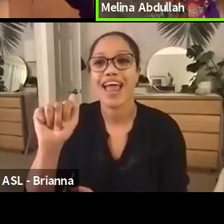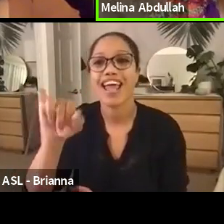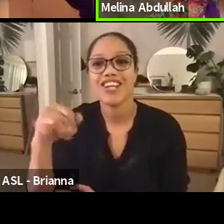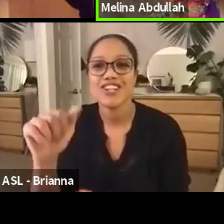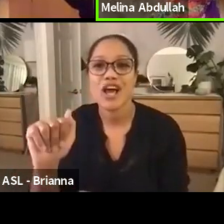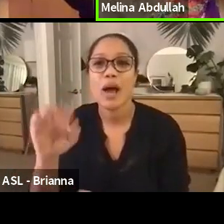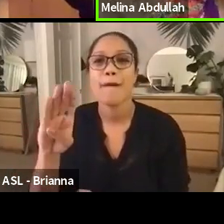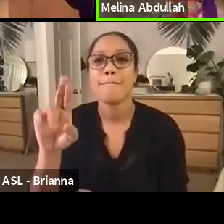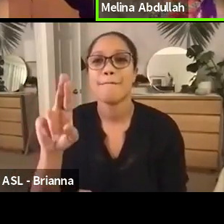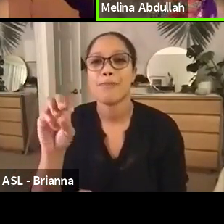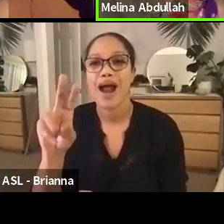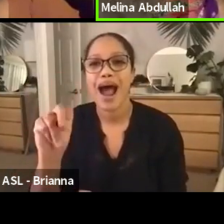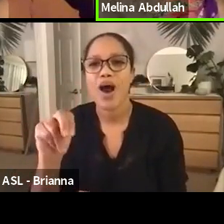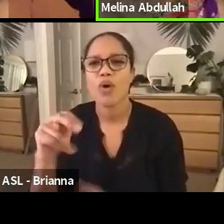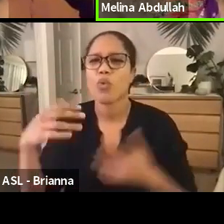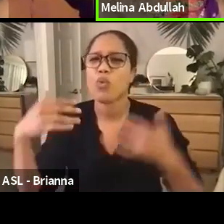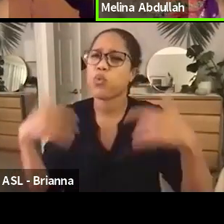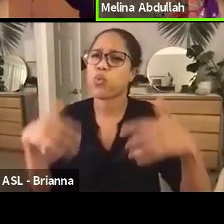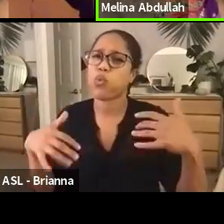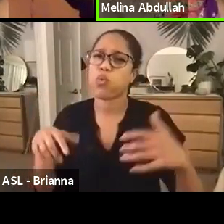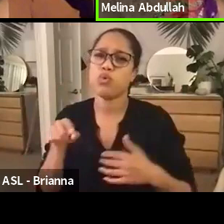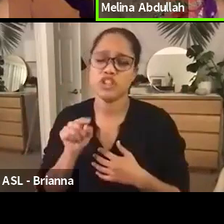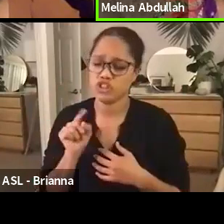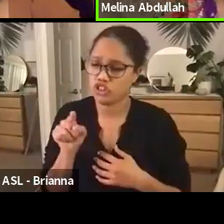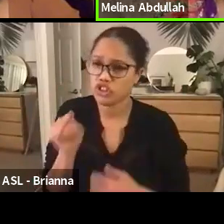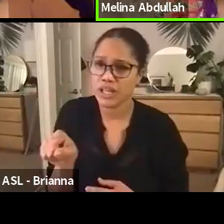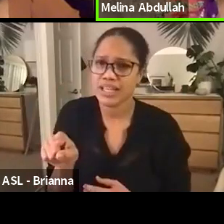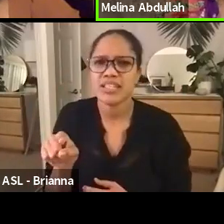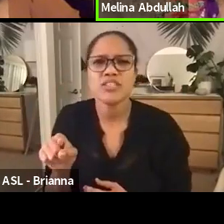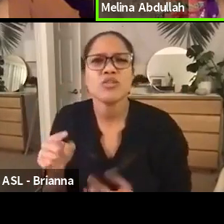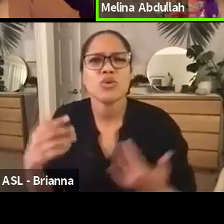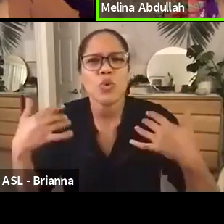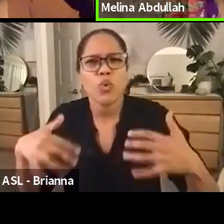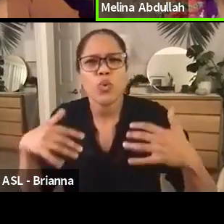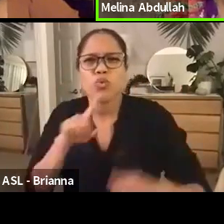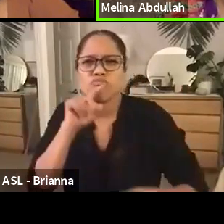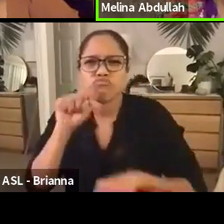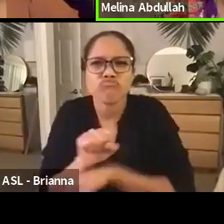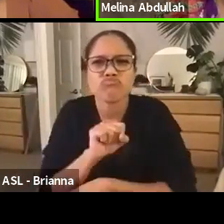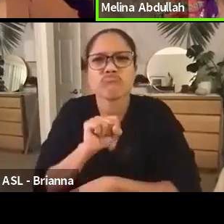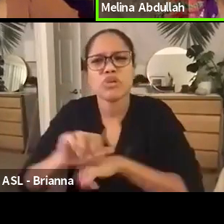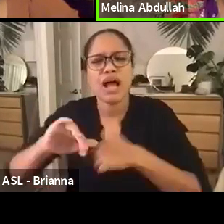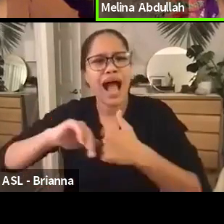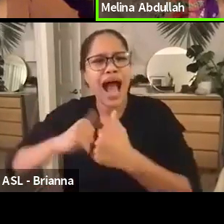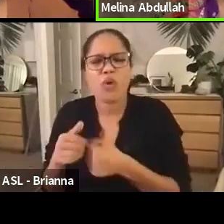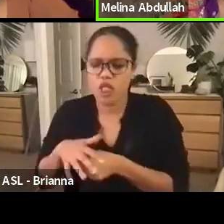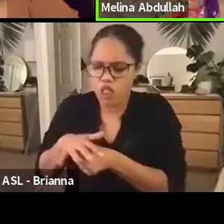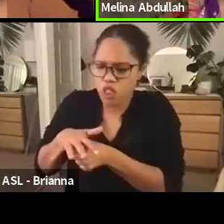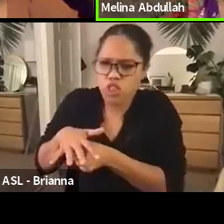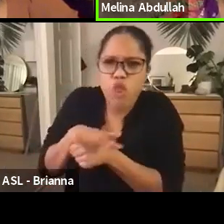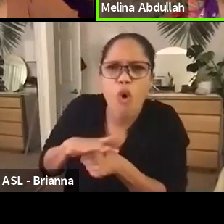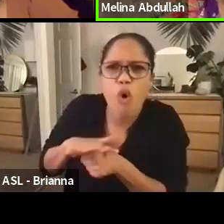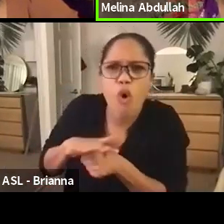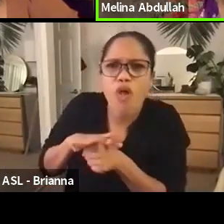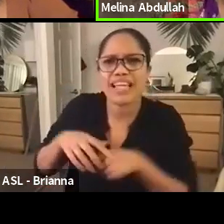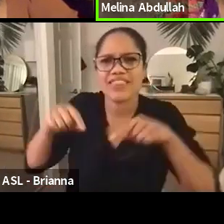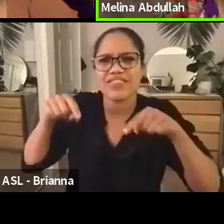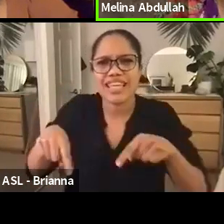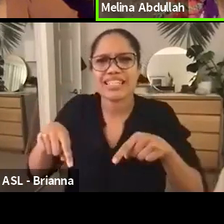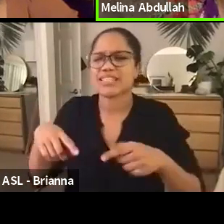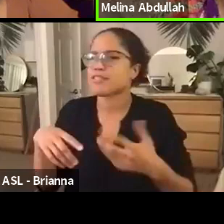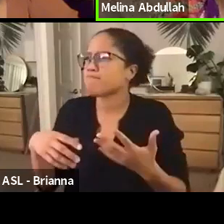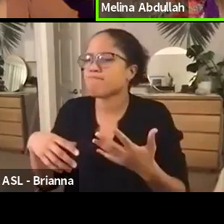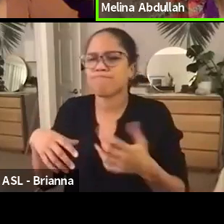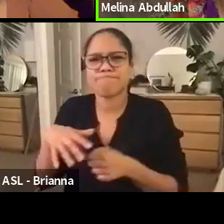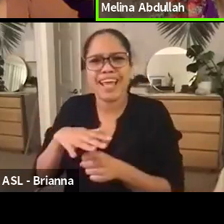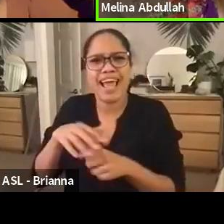Promise, really begun to think about how do we localize the Breathe Act? How do we make commitments to our